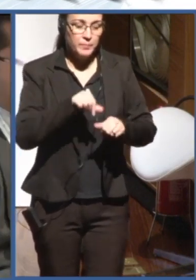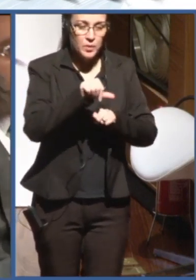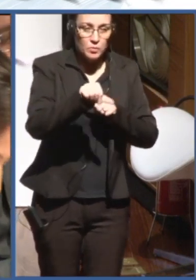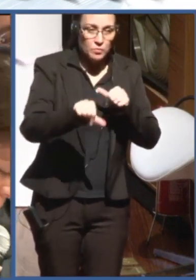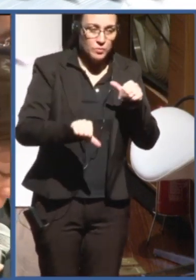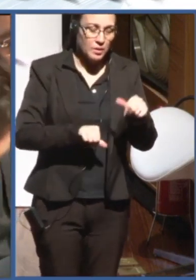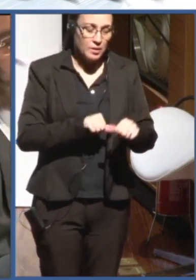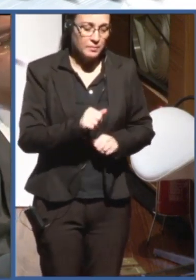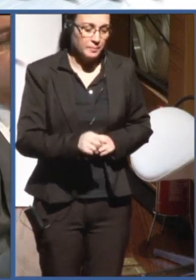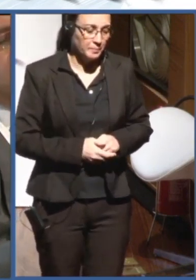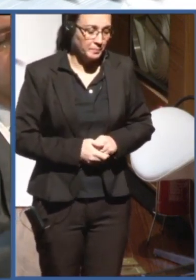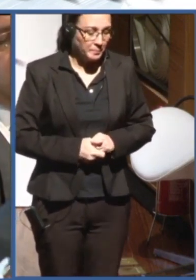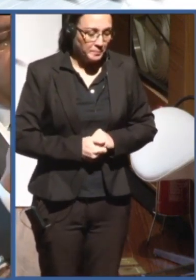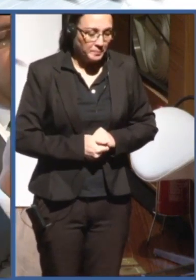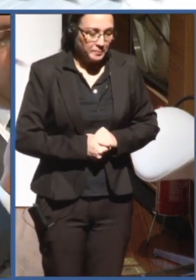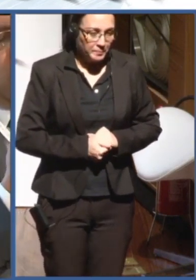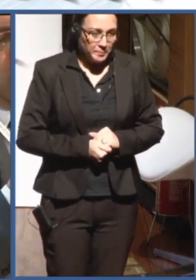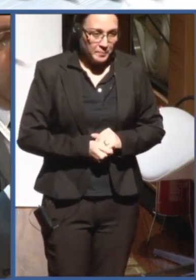Well,